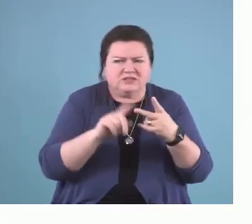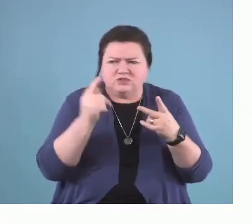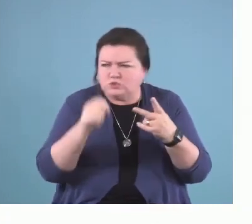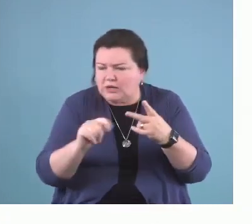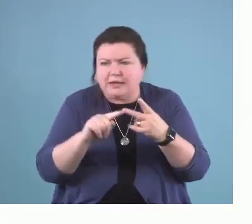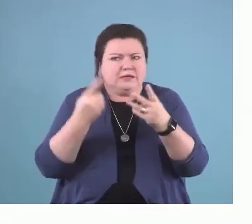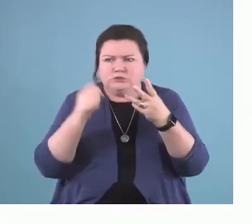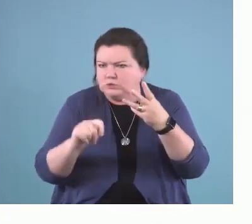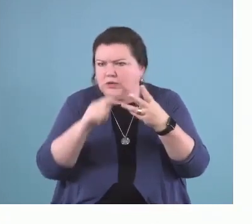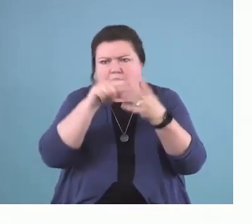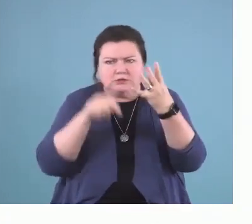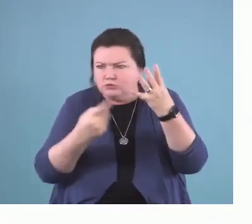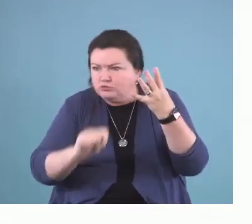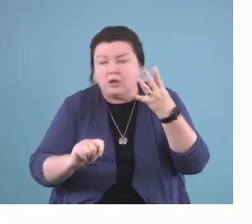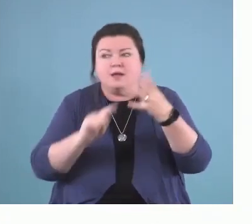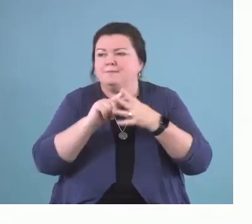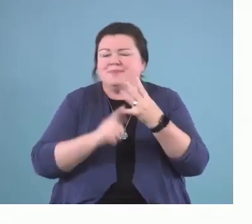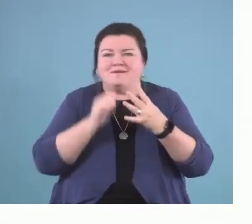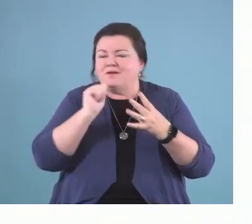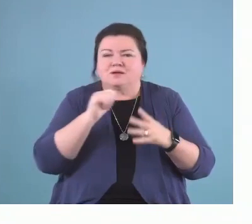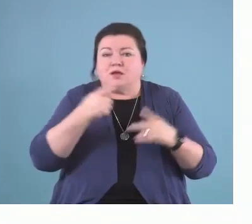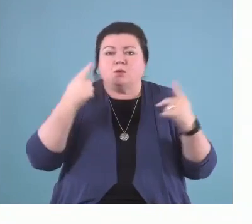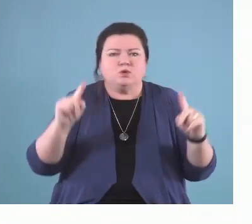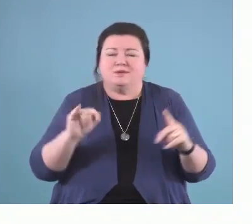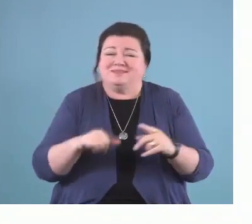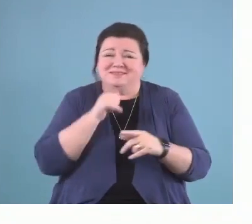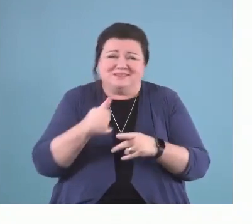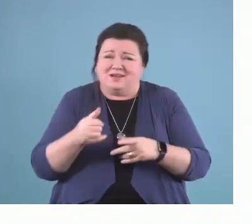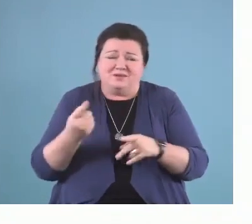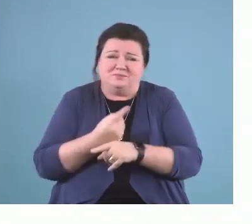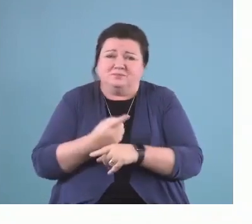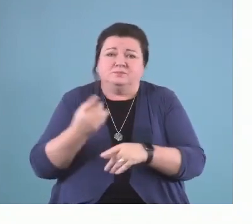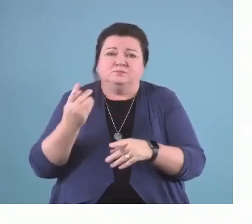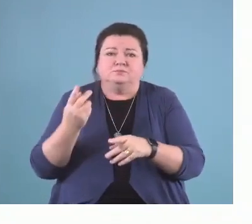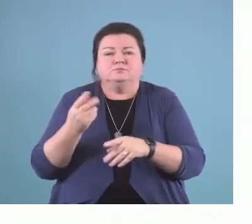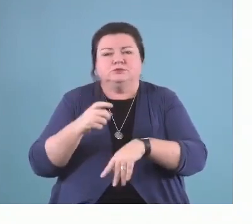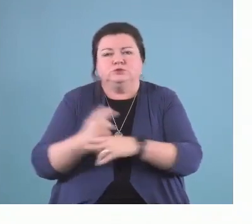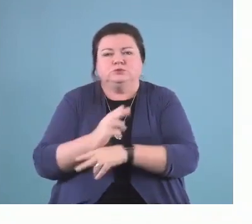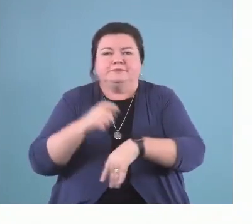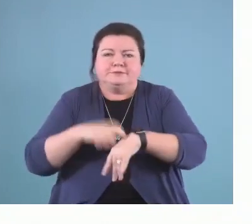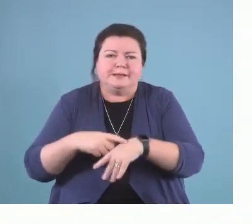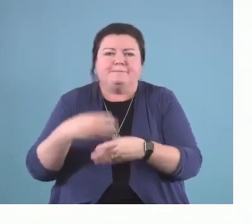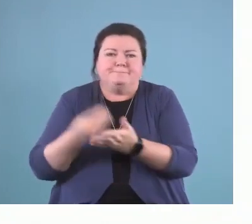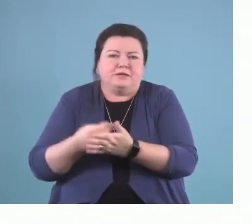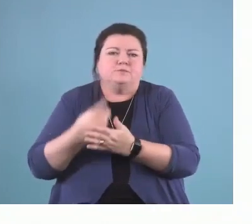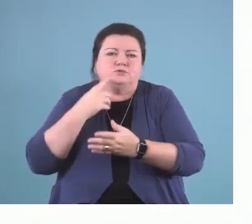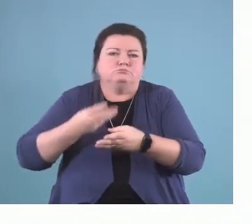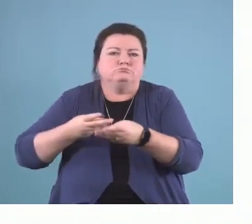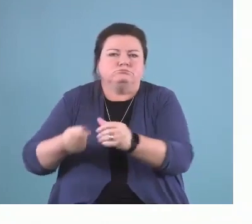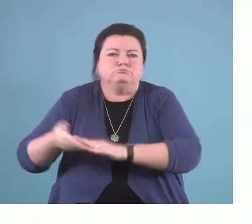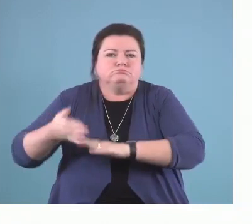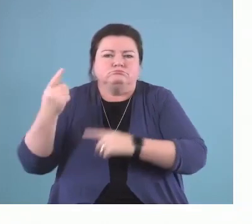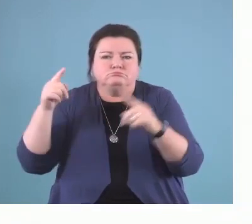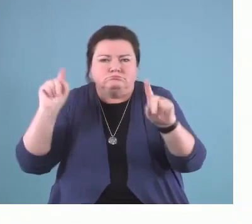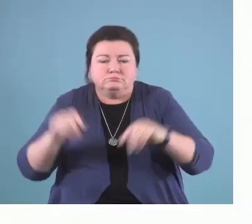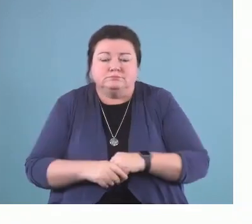cost effective way to practice. I remember many years ago doing a study where we asked people now in their